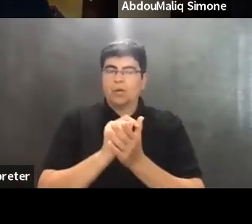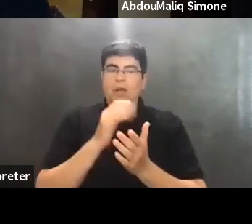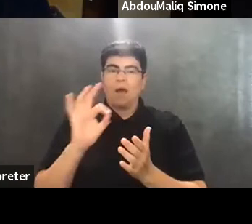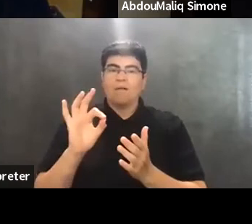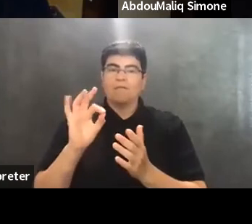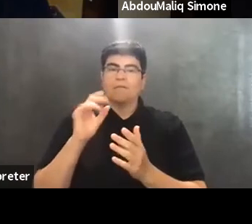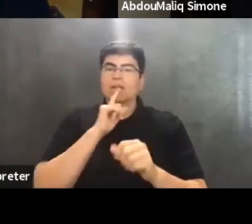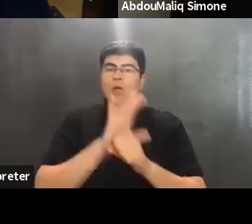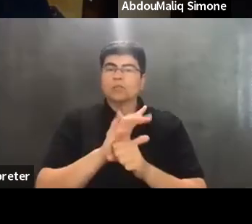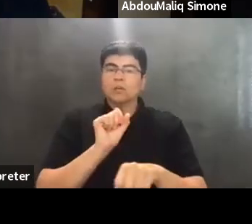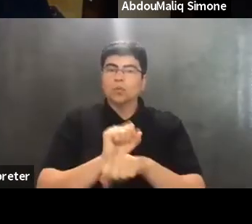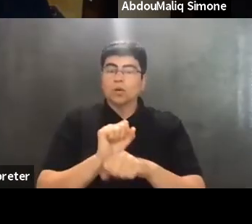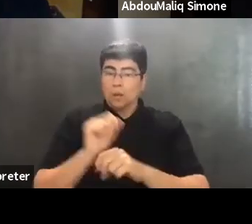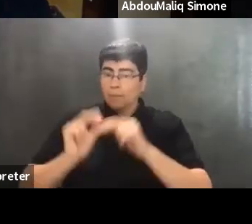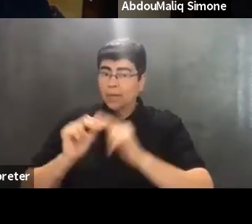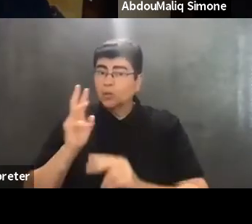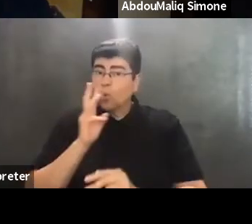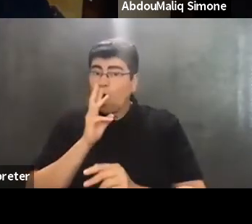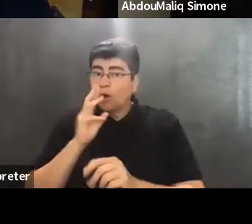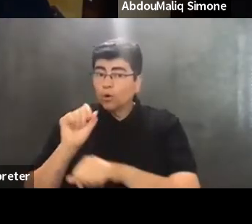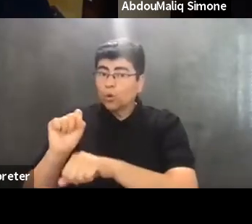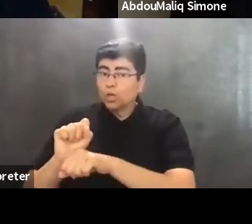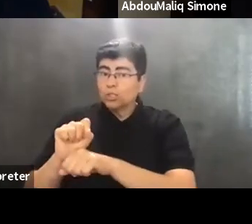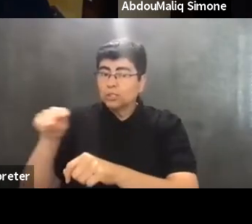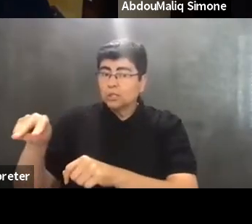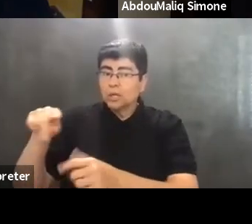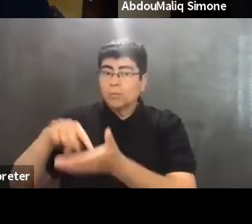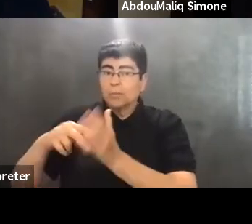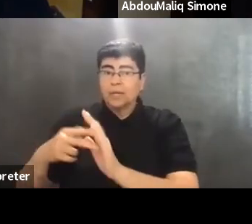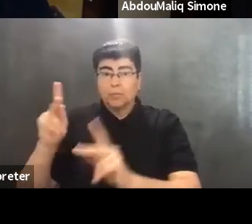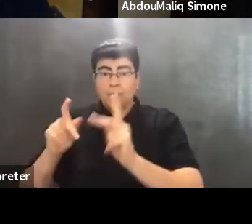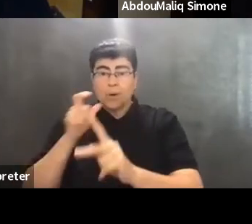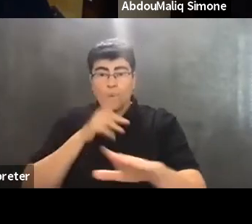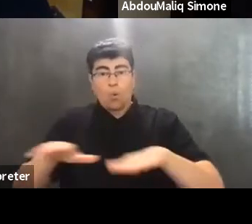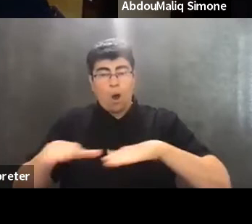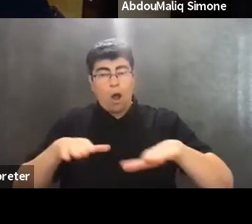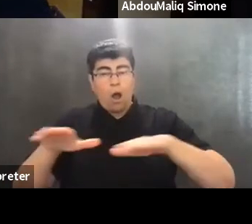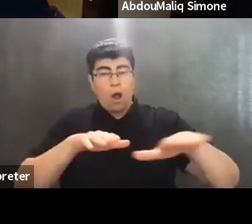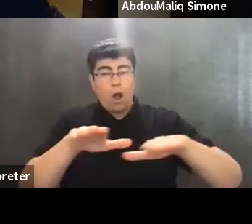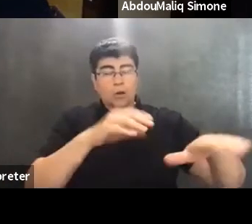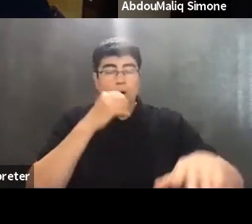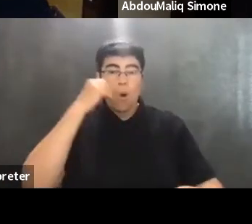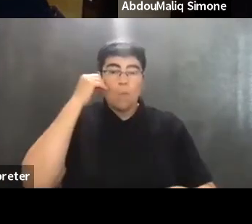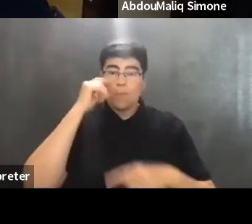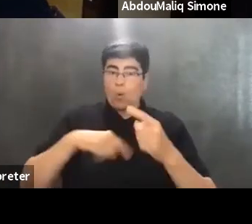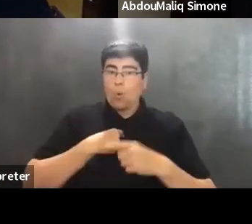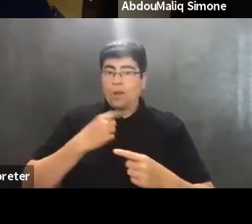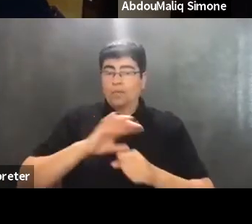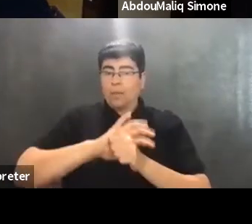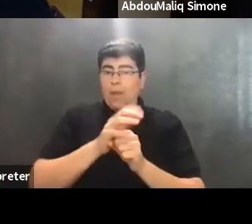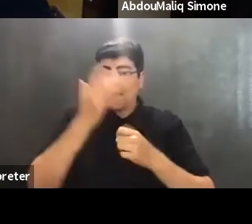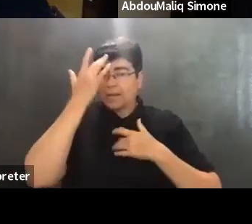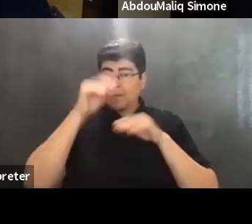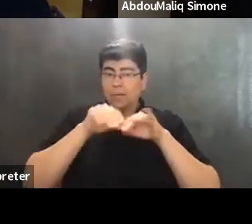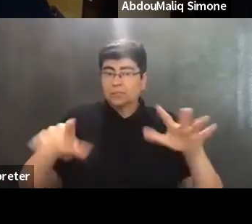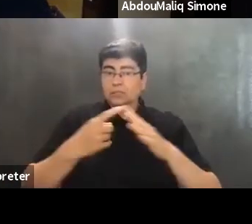work? Did they build waterworks, which would mean that people who walked all the way home when the pandemic started might